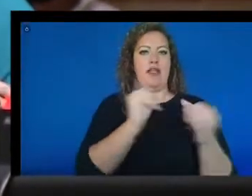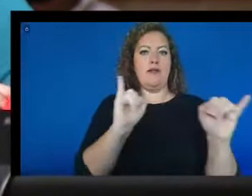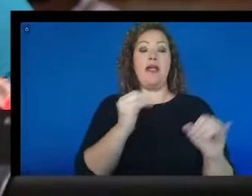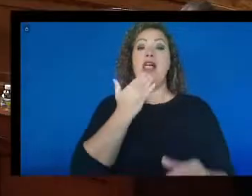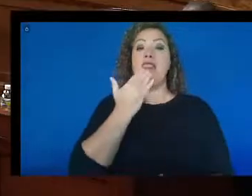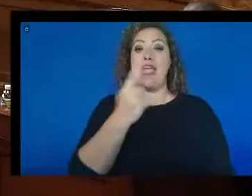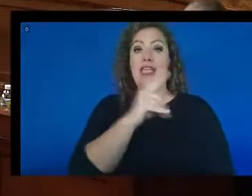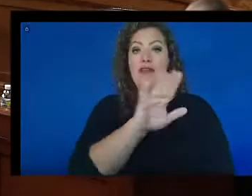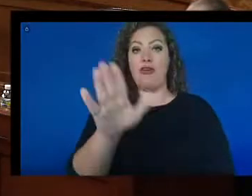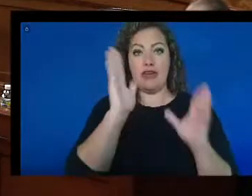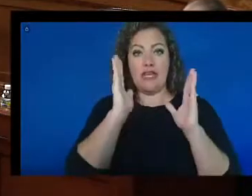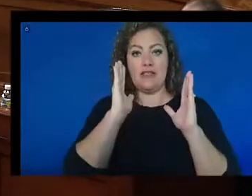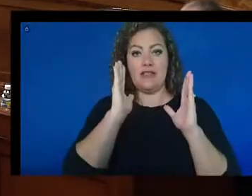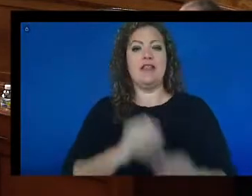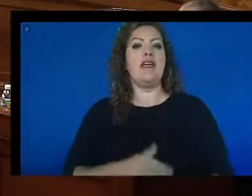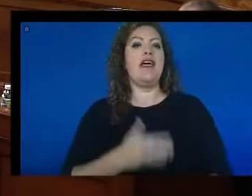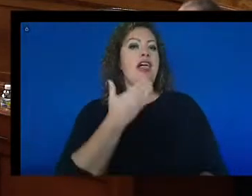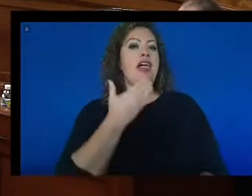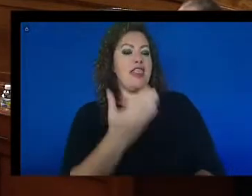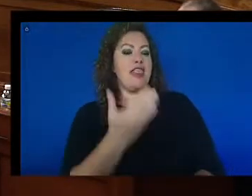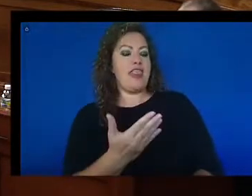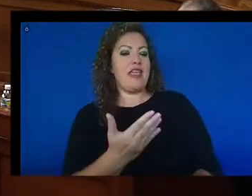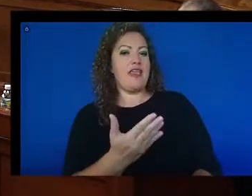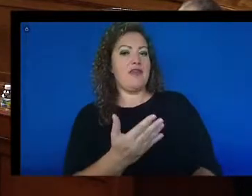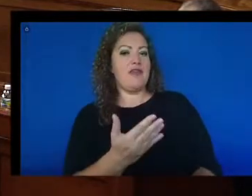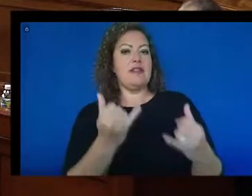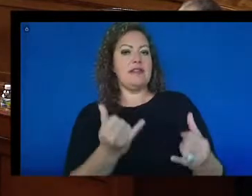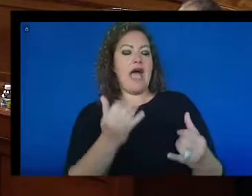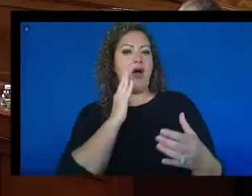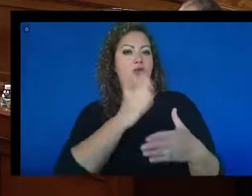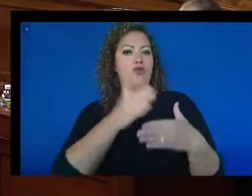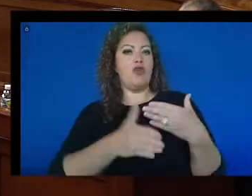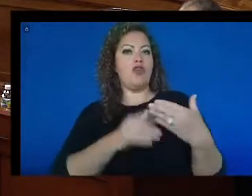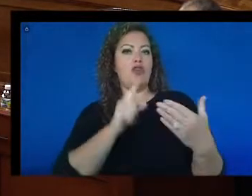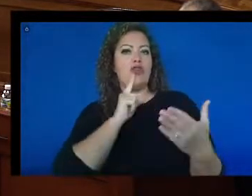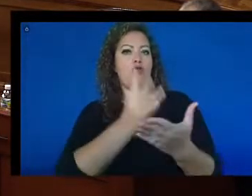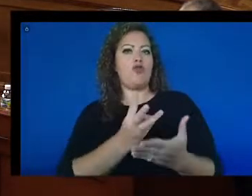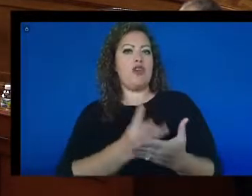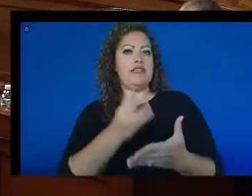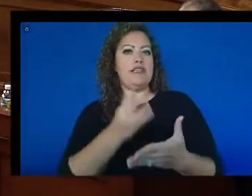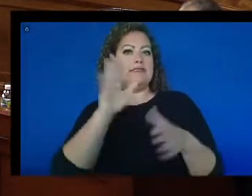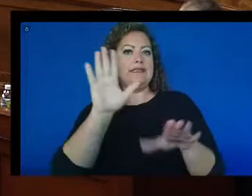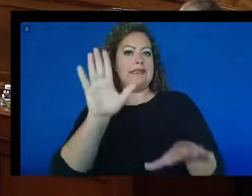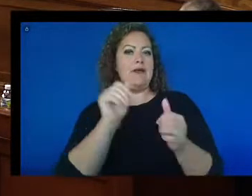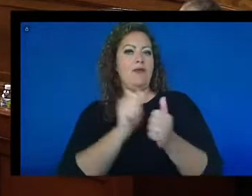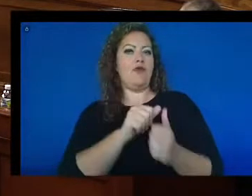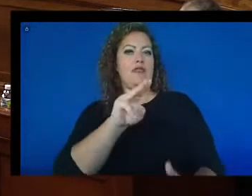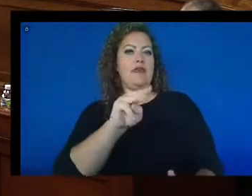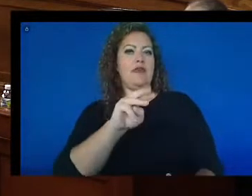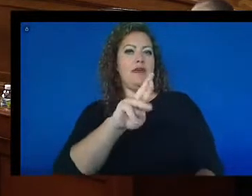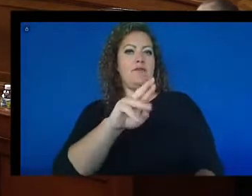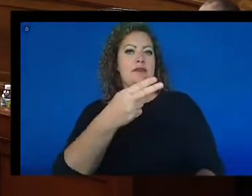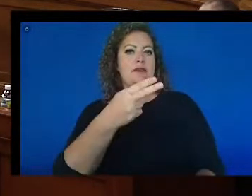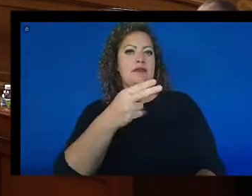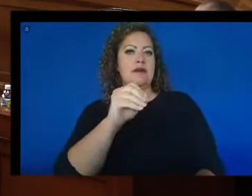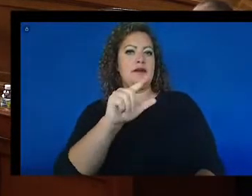Thanks, Ms. Lieberman. We will now conclude our witness statements with Mr. Holmquist. You may begin.